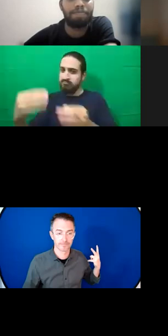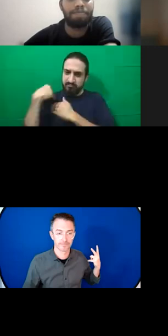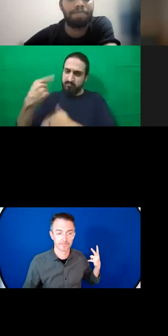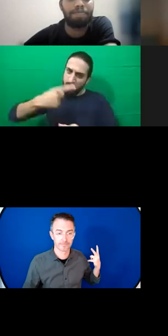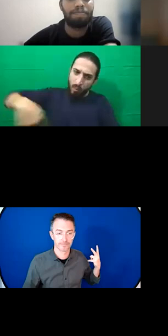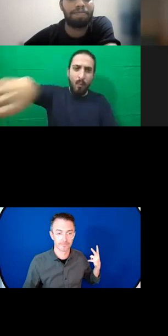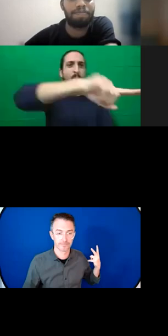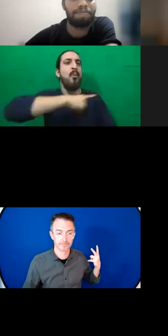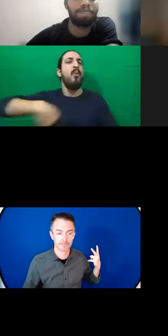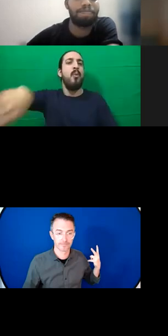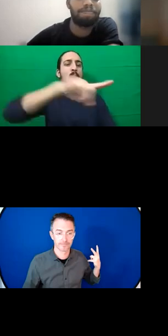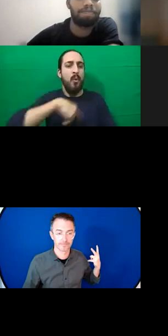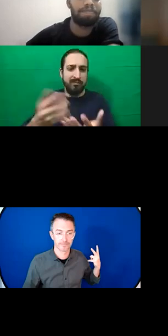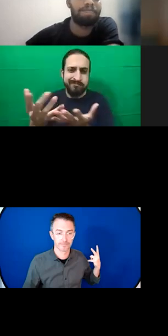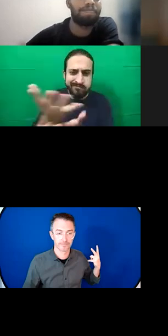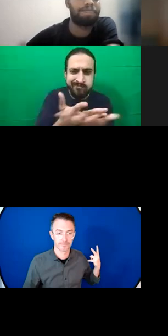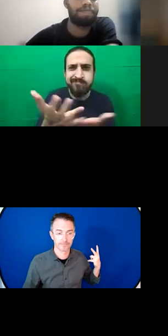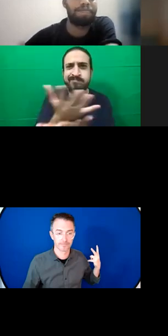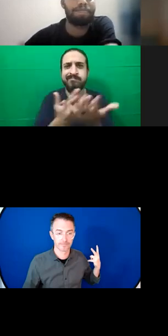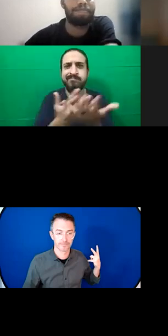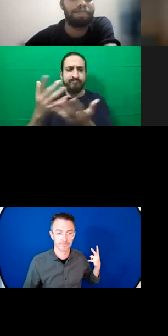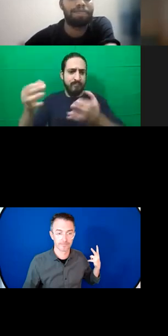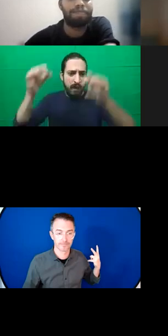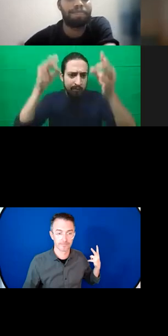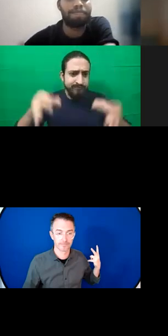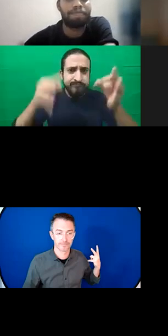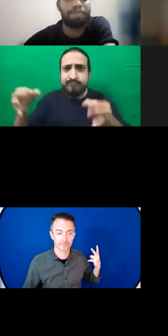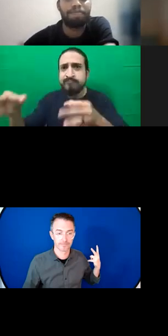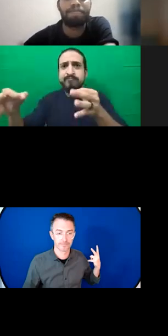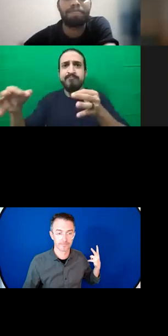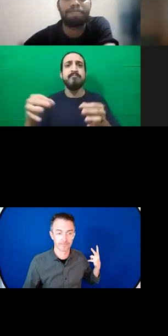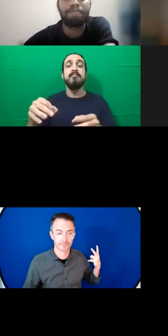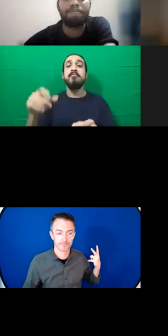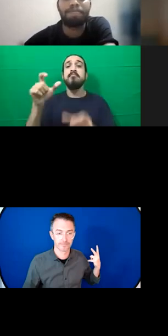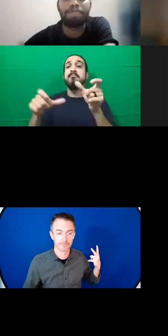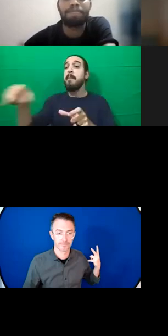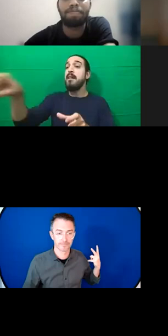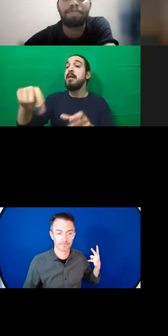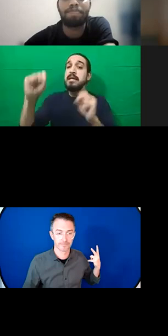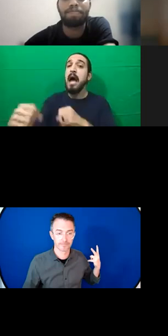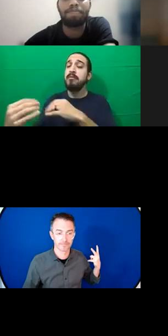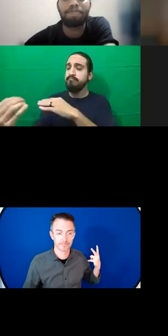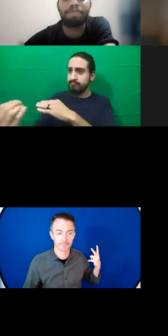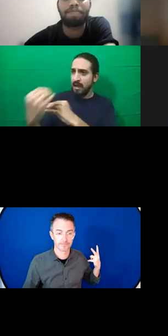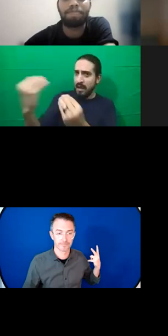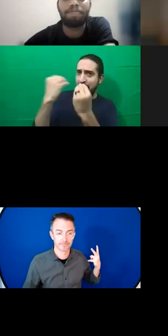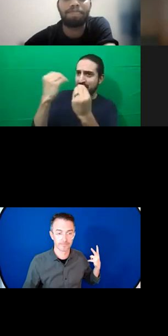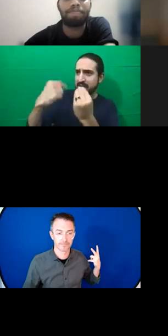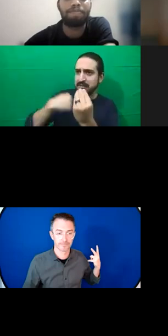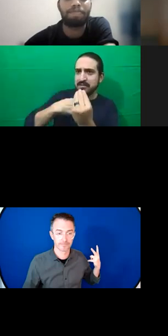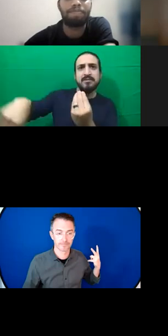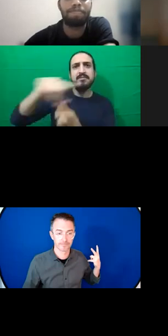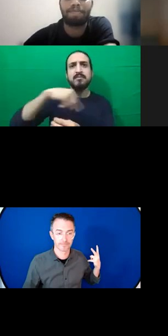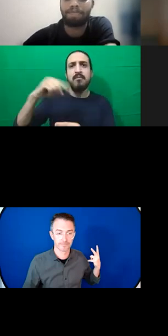They can advise, but governments need to lead on preparedness. Similarly, there's an assumption that